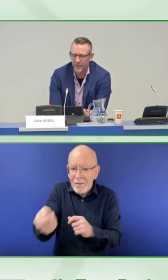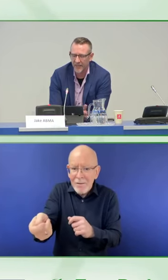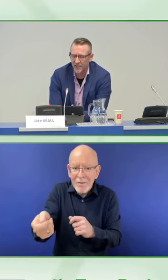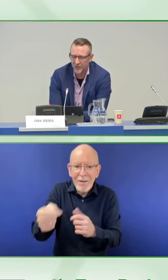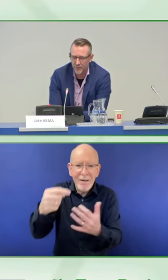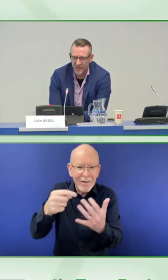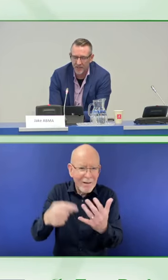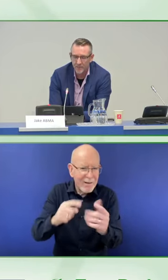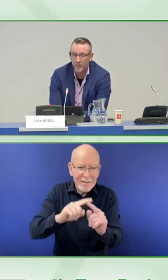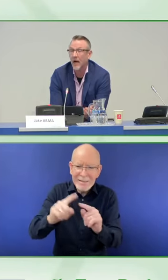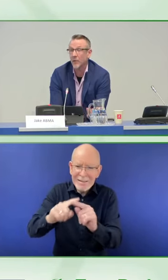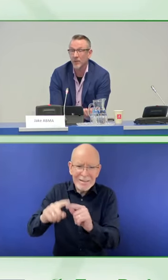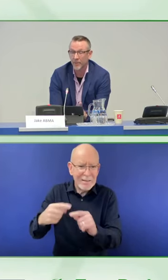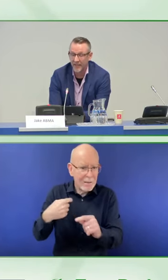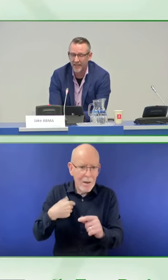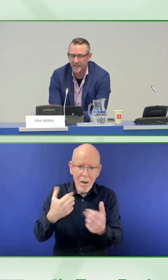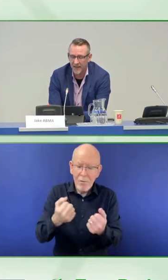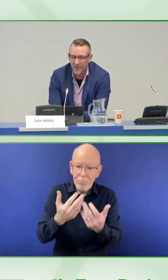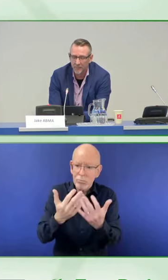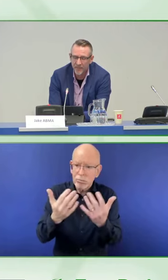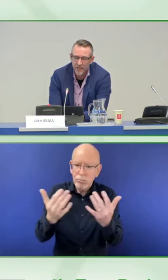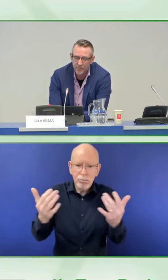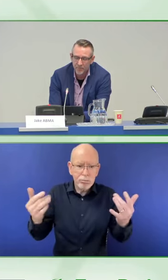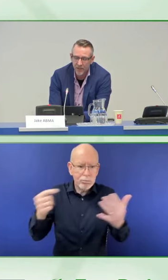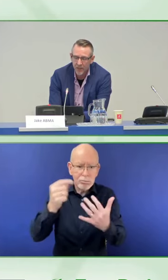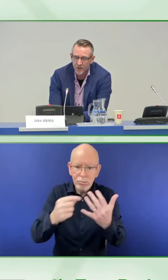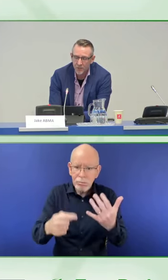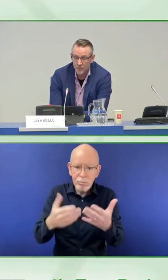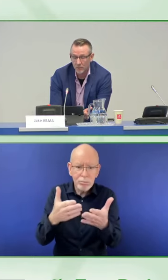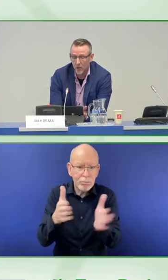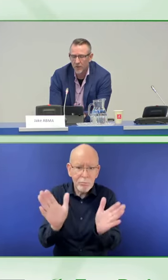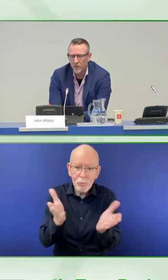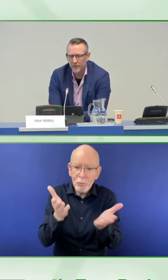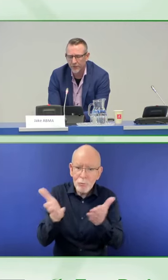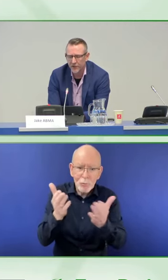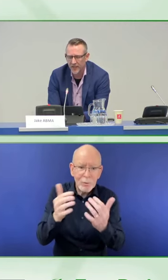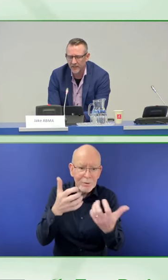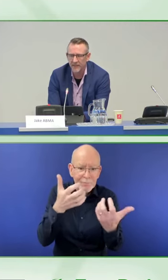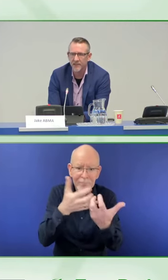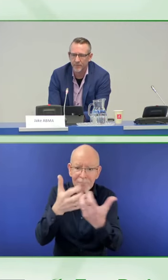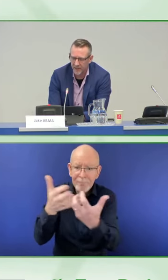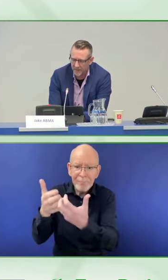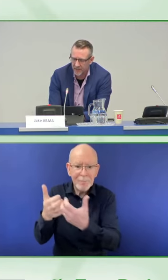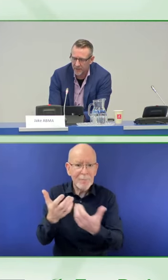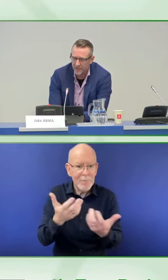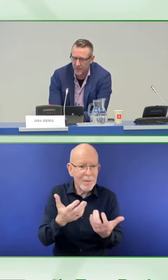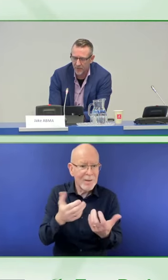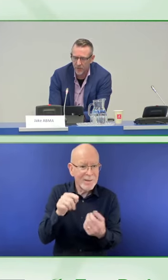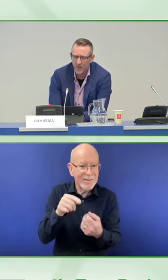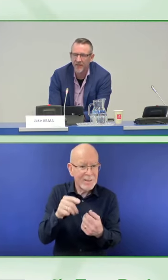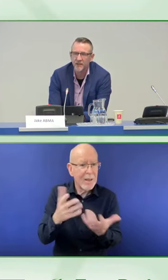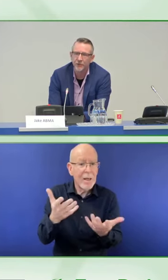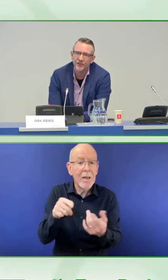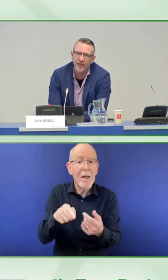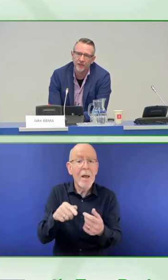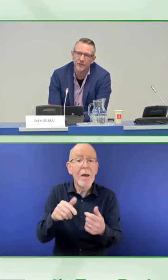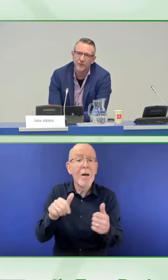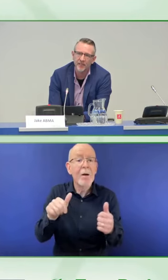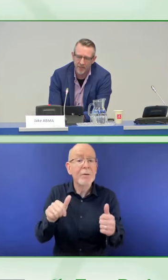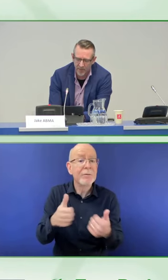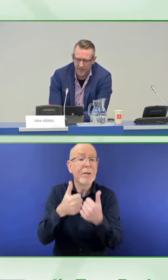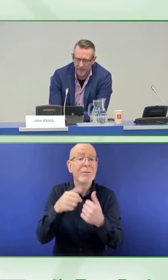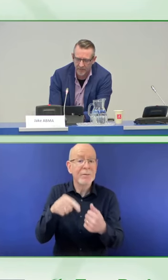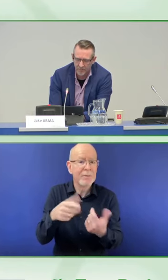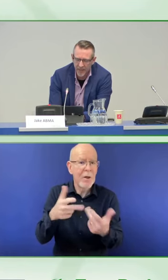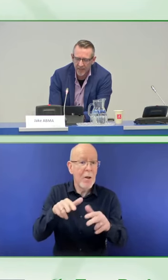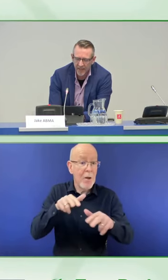and an obligation to meet them. How complicated can that be? So, although at first sight accessibility seems simple, that turns out